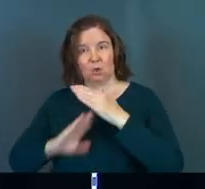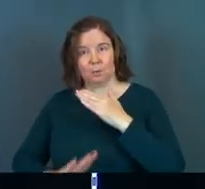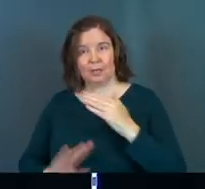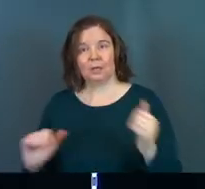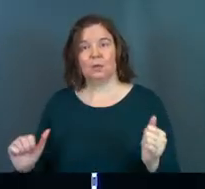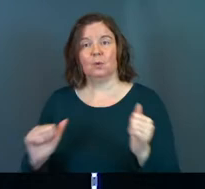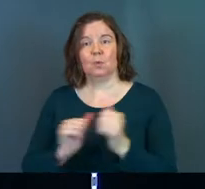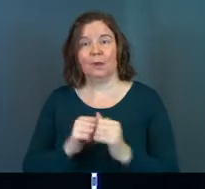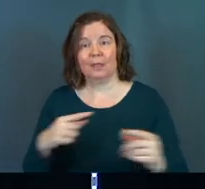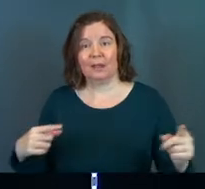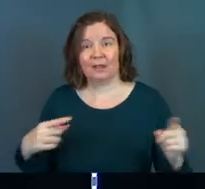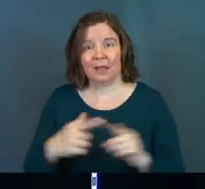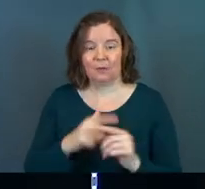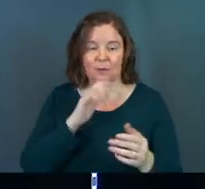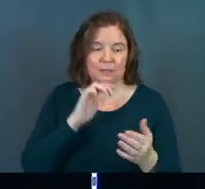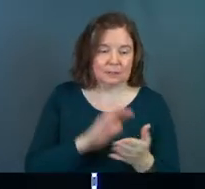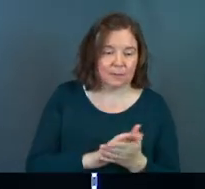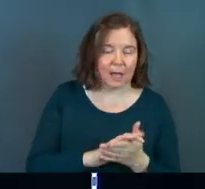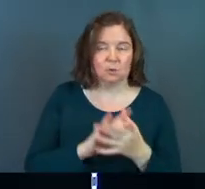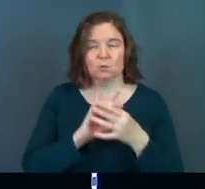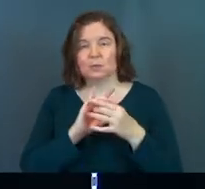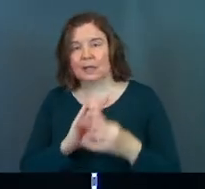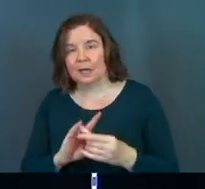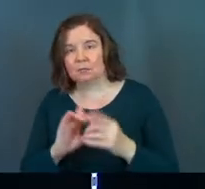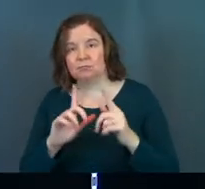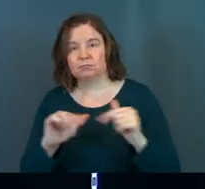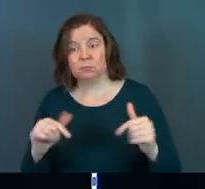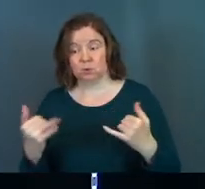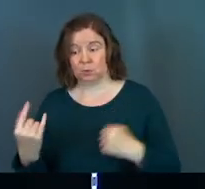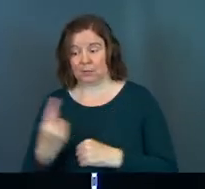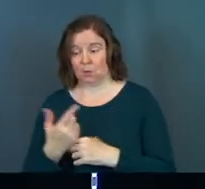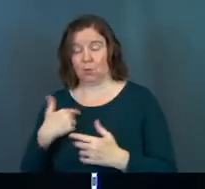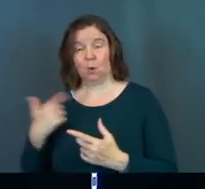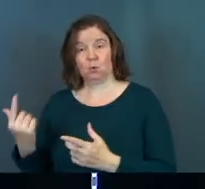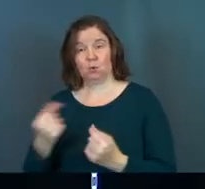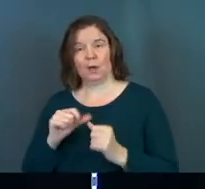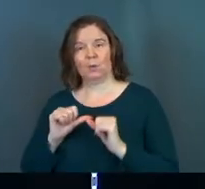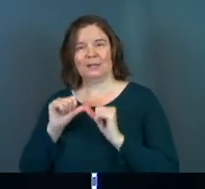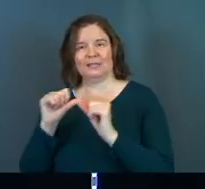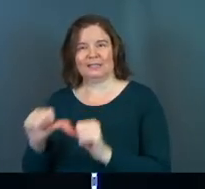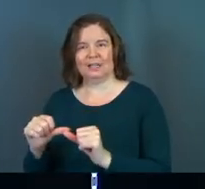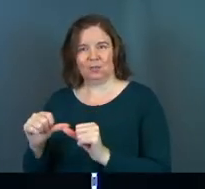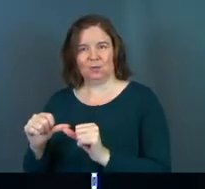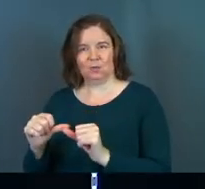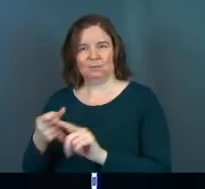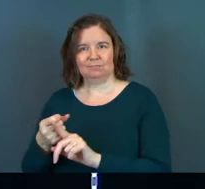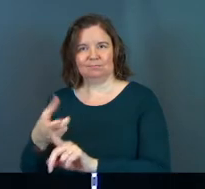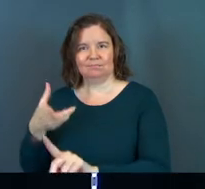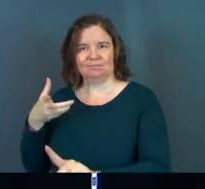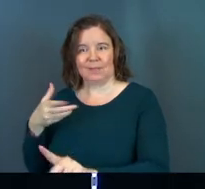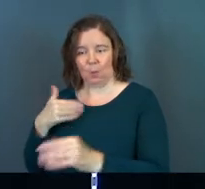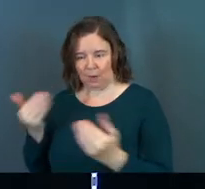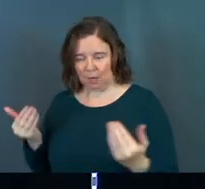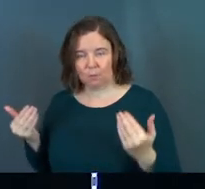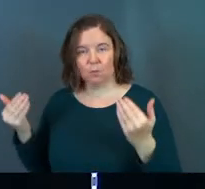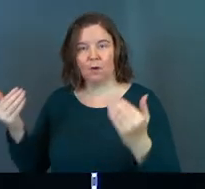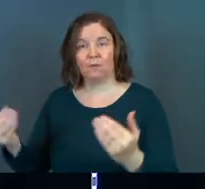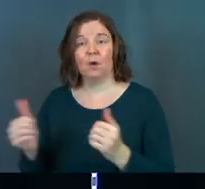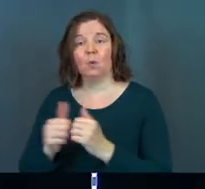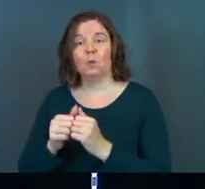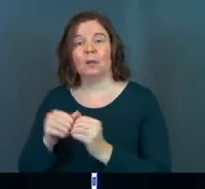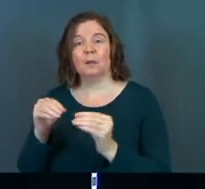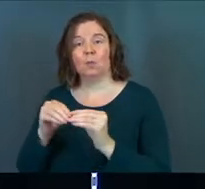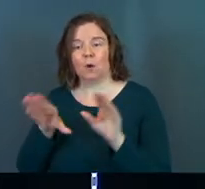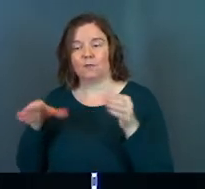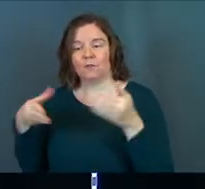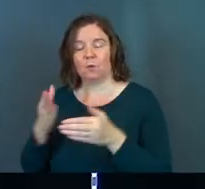in conflicts with our spouse, in our relationships. And so today, what I want to do is I want to continue that conversation. I want to move forward, but with a